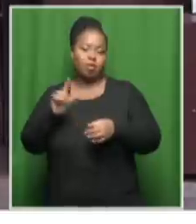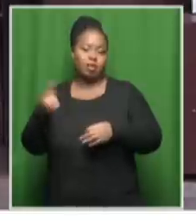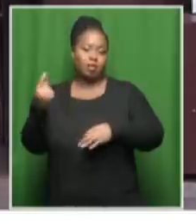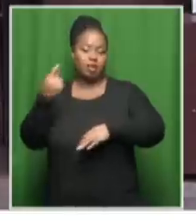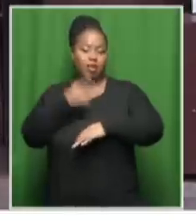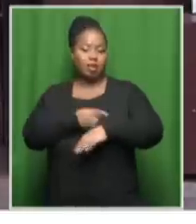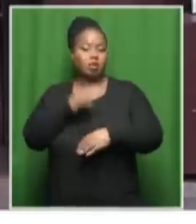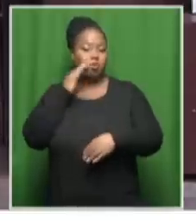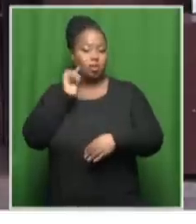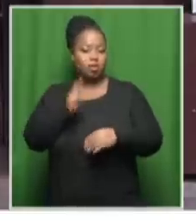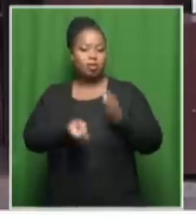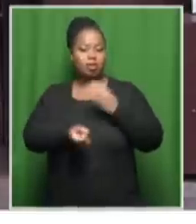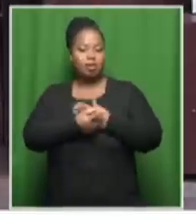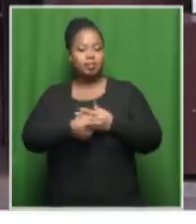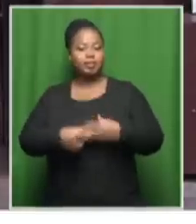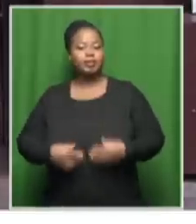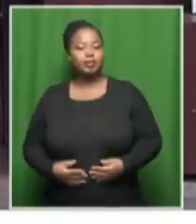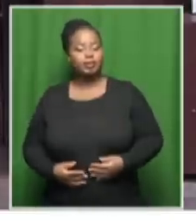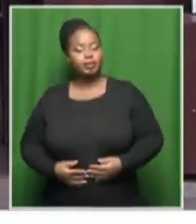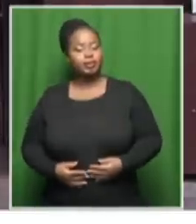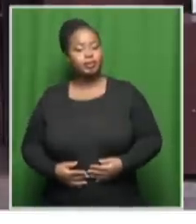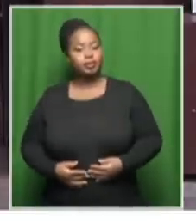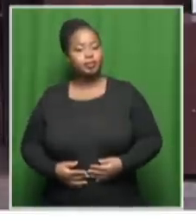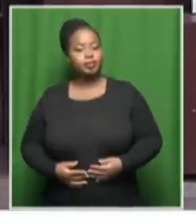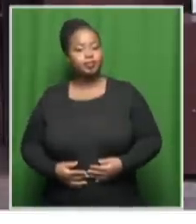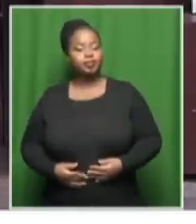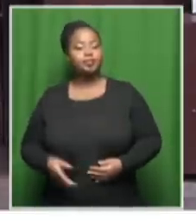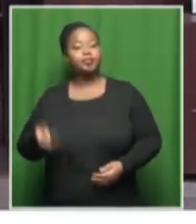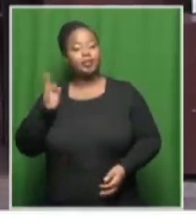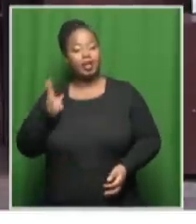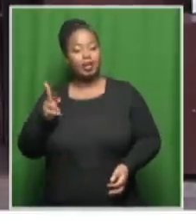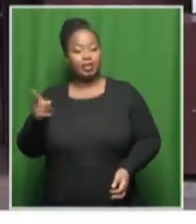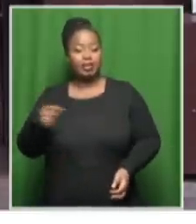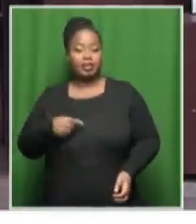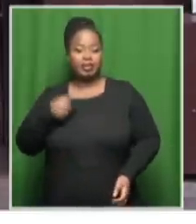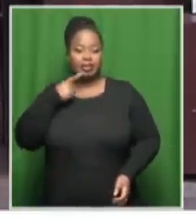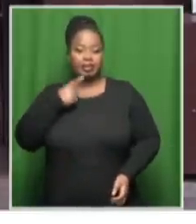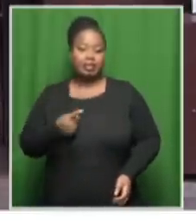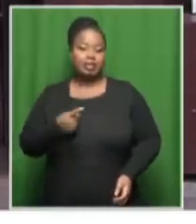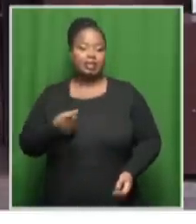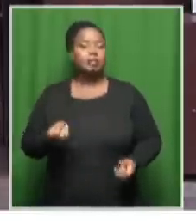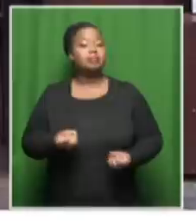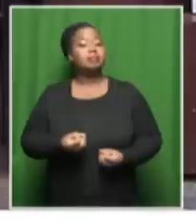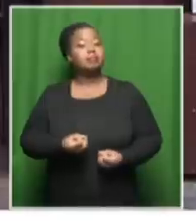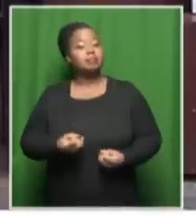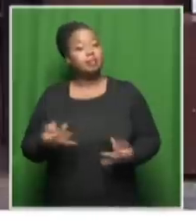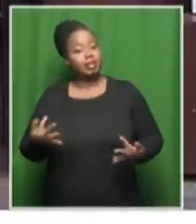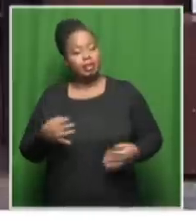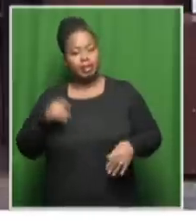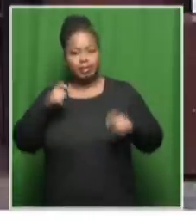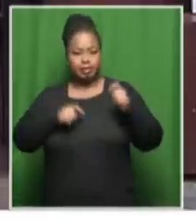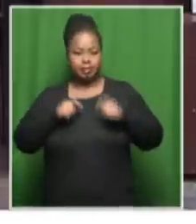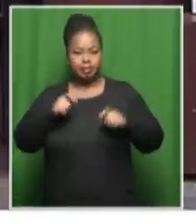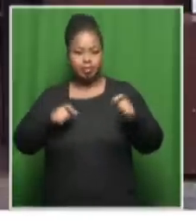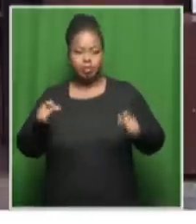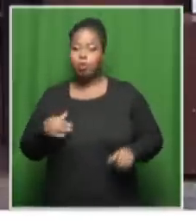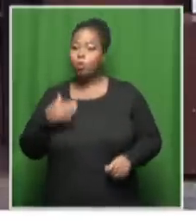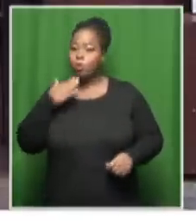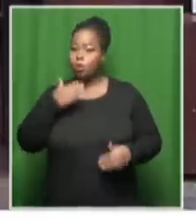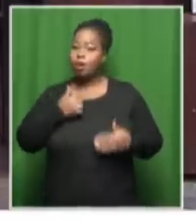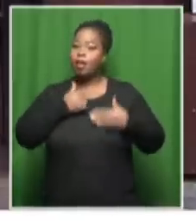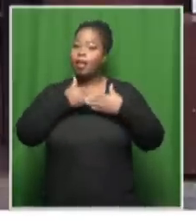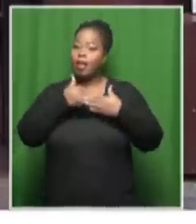the incident had taken place. And from what I understand, Leanne, is that there are quite a number of people who assisted in